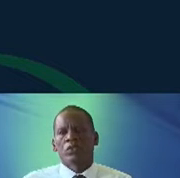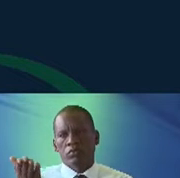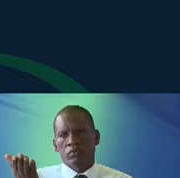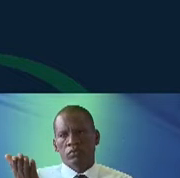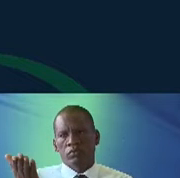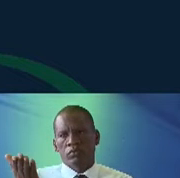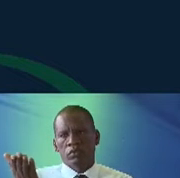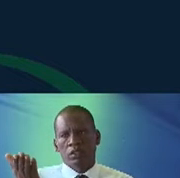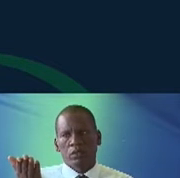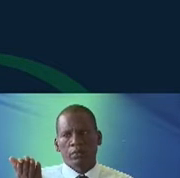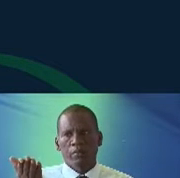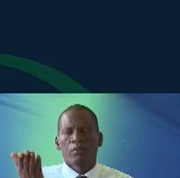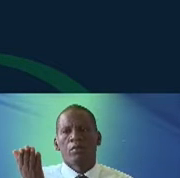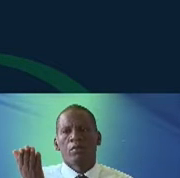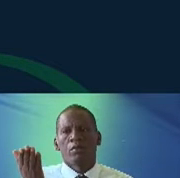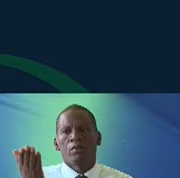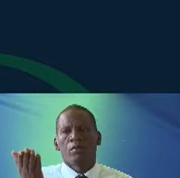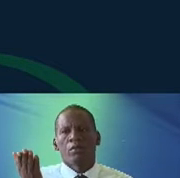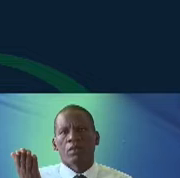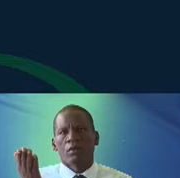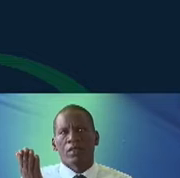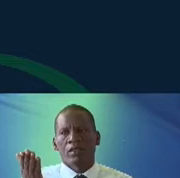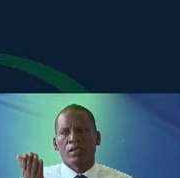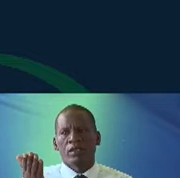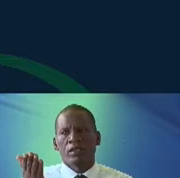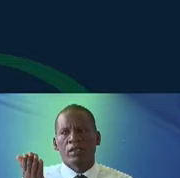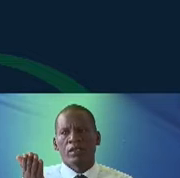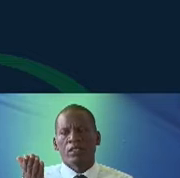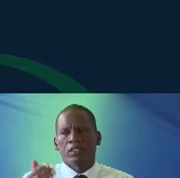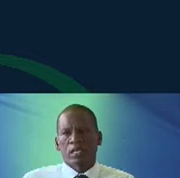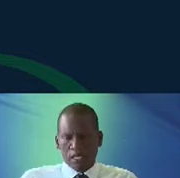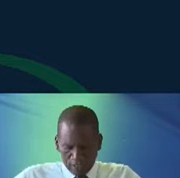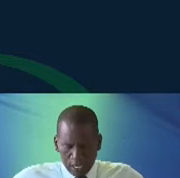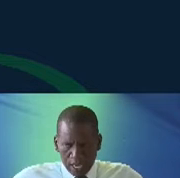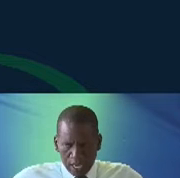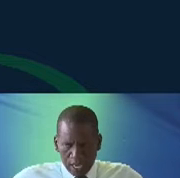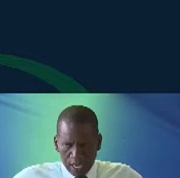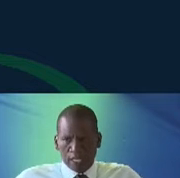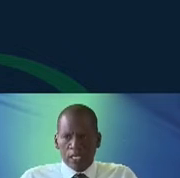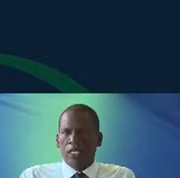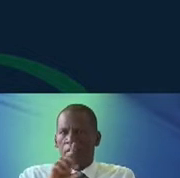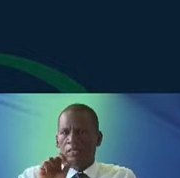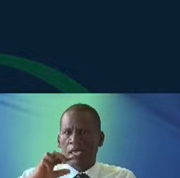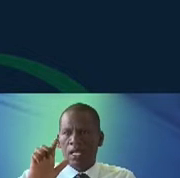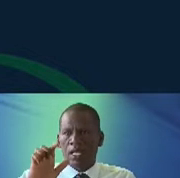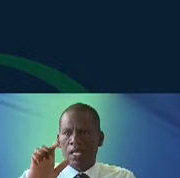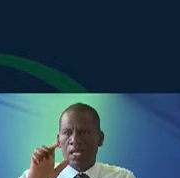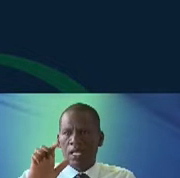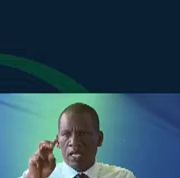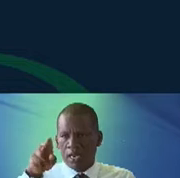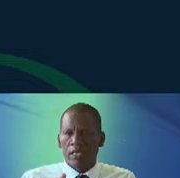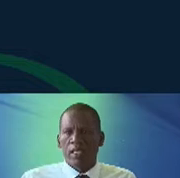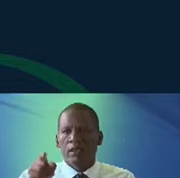So this is a songa skirt called the zibelani. What's interesting about this skirt is